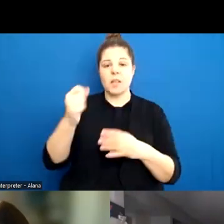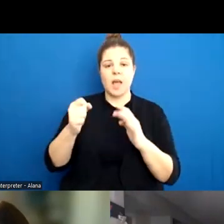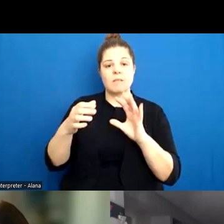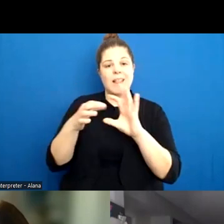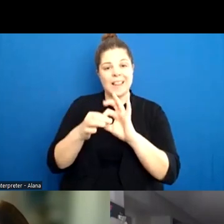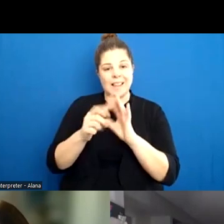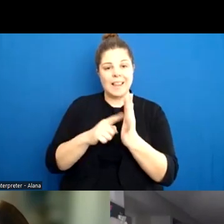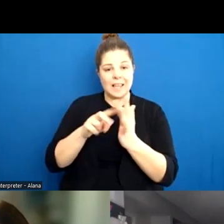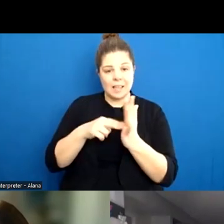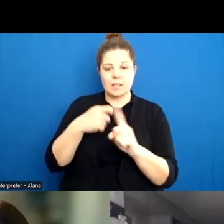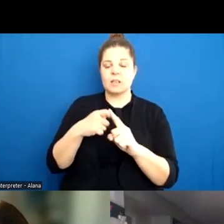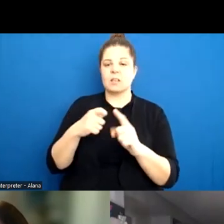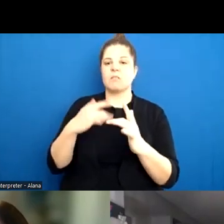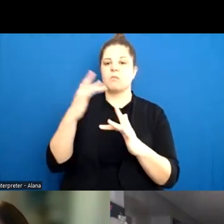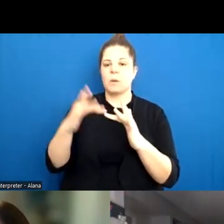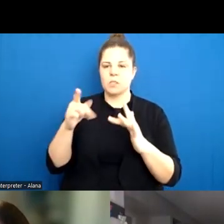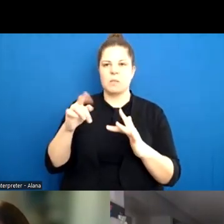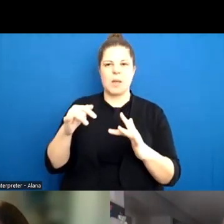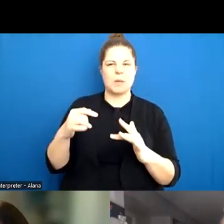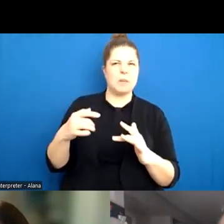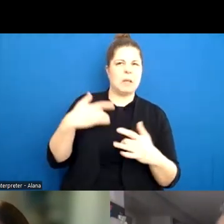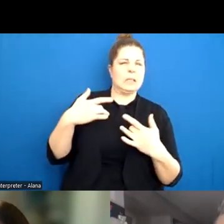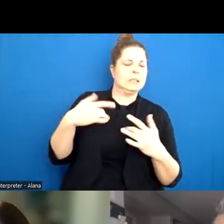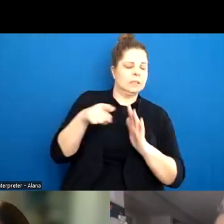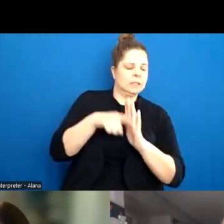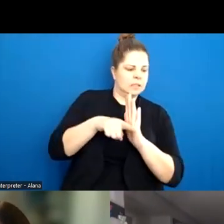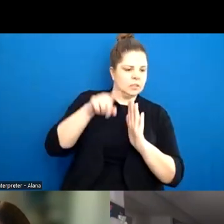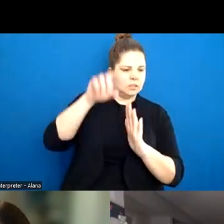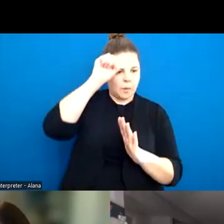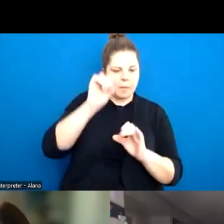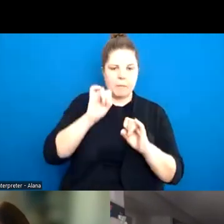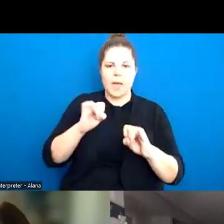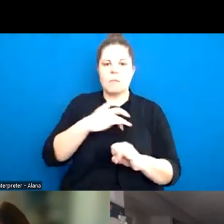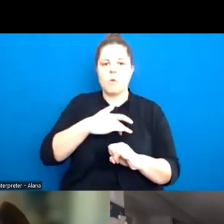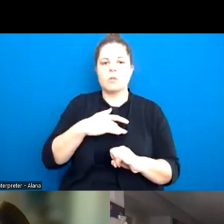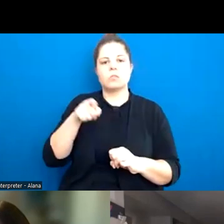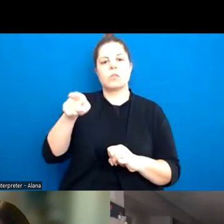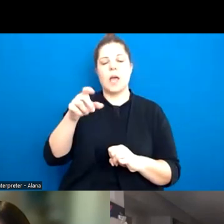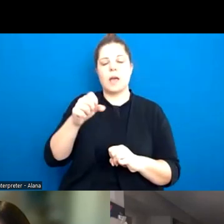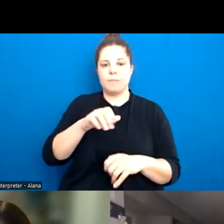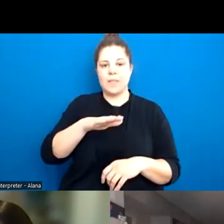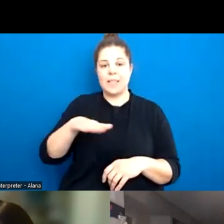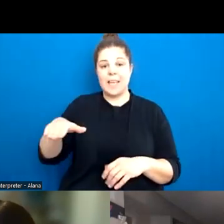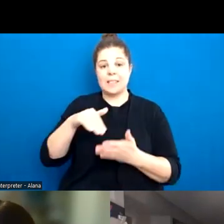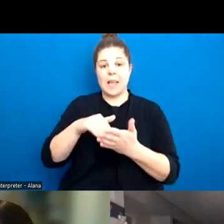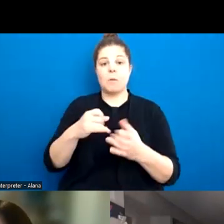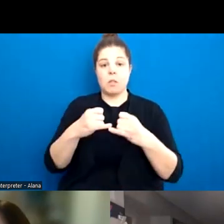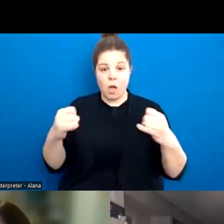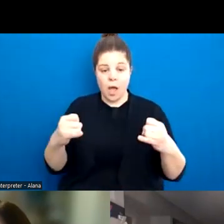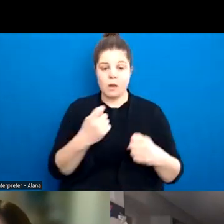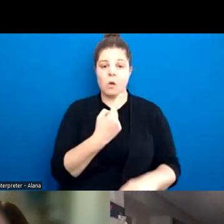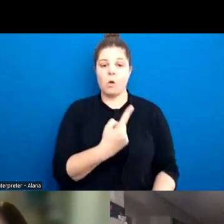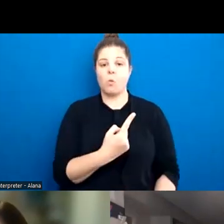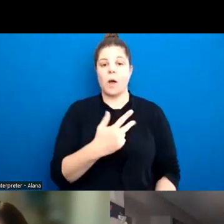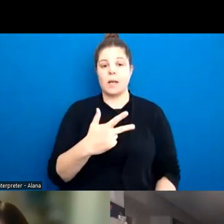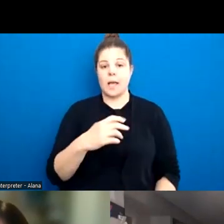content today has brought up any sort of negative emotions or feelings for you. Um, we have Kids Helpline, 1-800-RESPECT, Full Stop Australia,